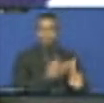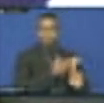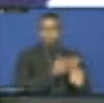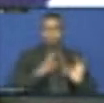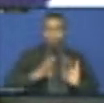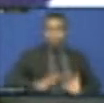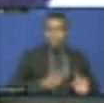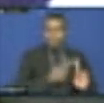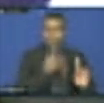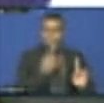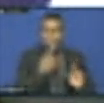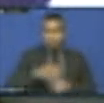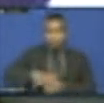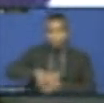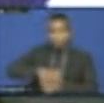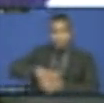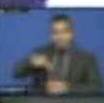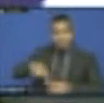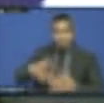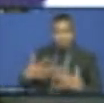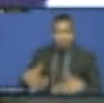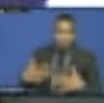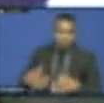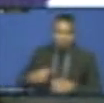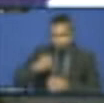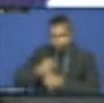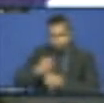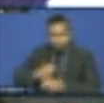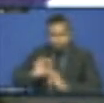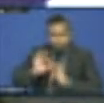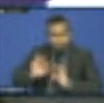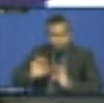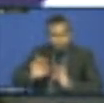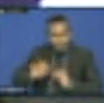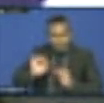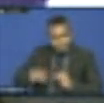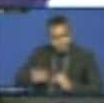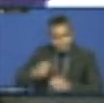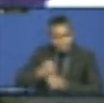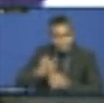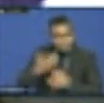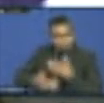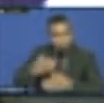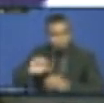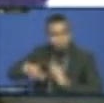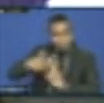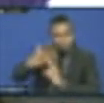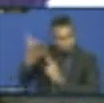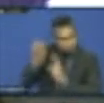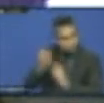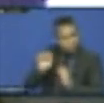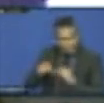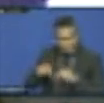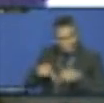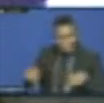countries that are lagging behind in the SDGs versus countries that are decentralized, I'm sure you'll see